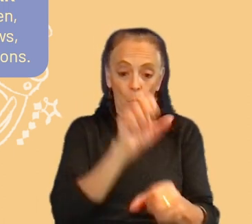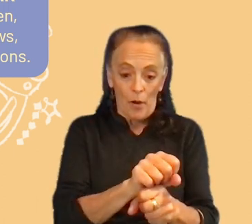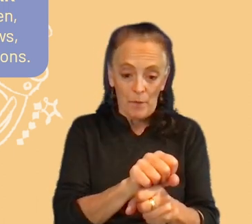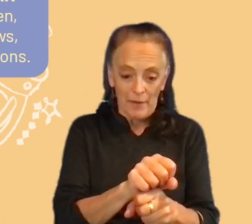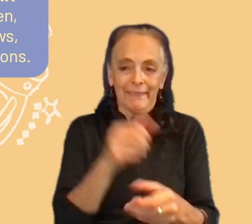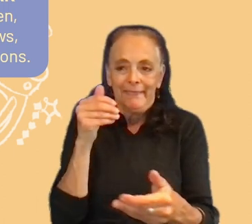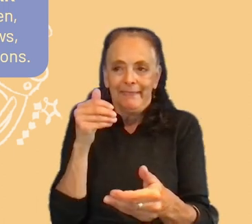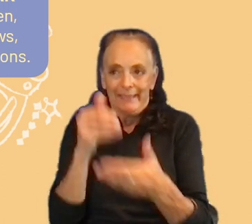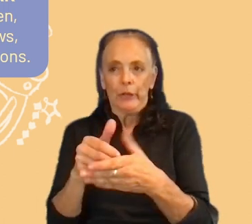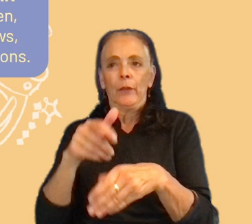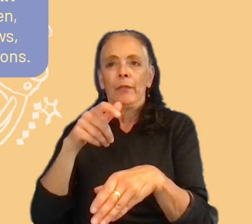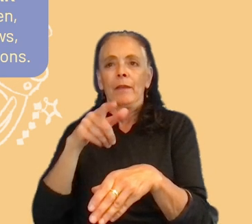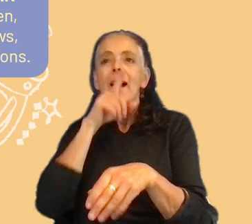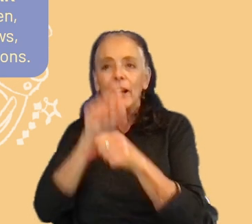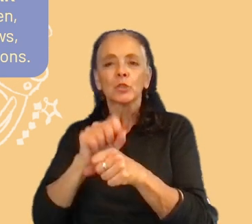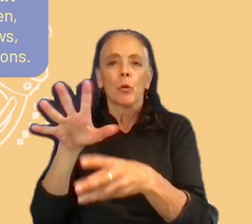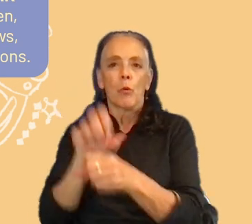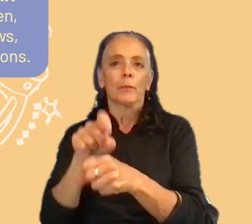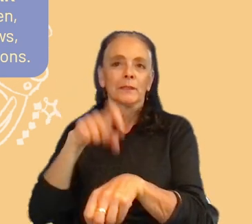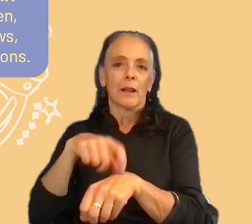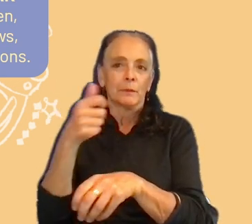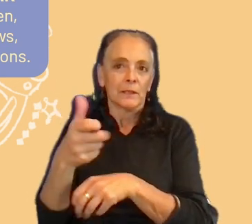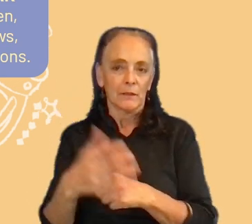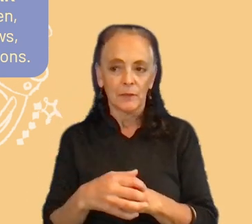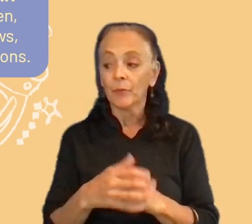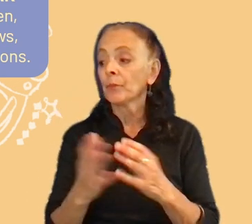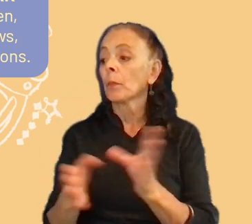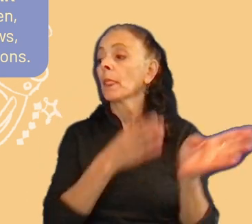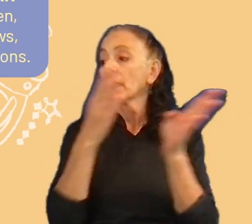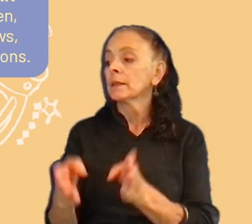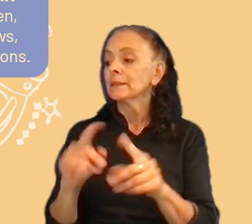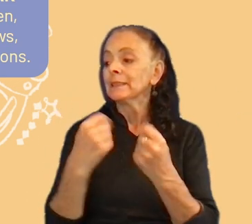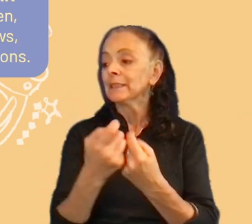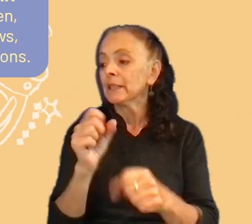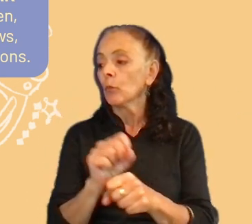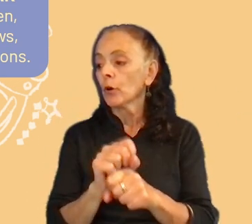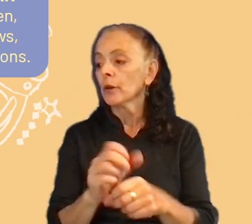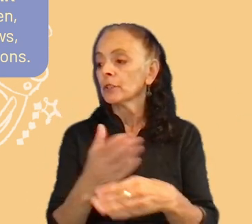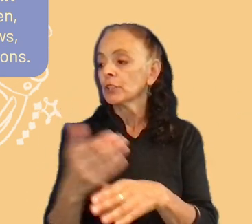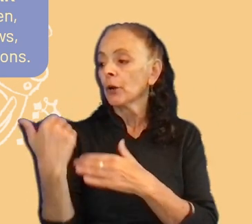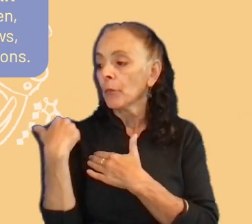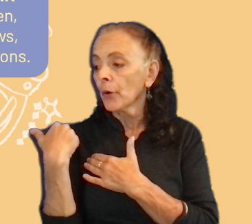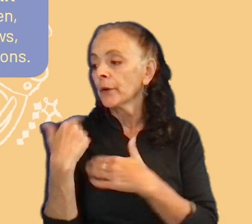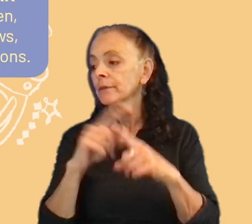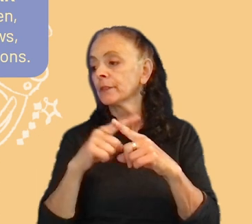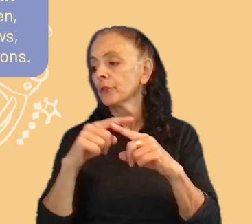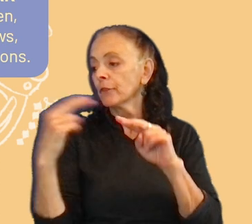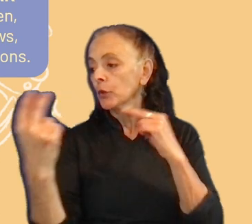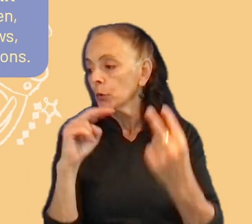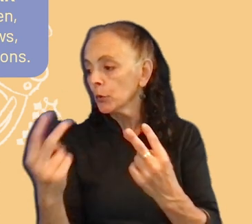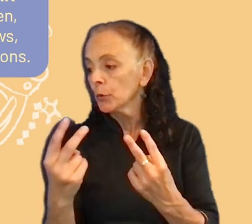result. Uh, about teamwork, shared burden, different views, rich discussion discussions. So,